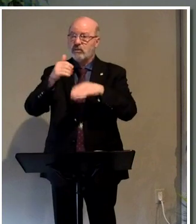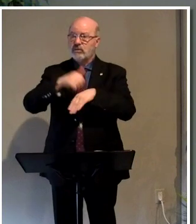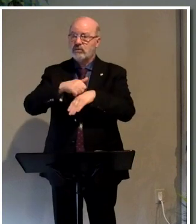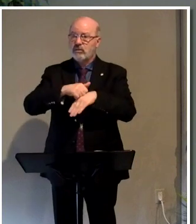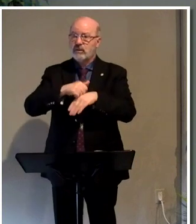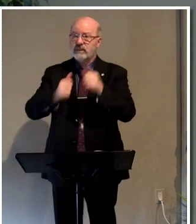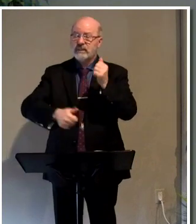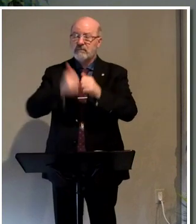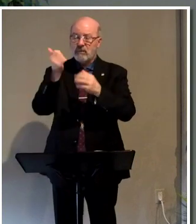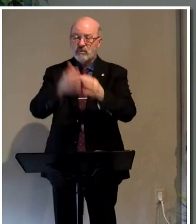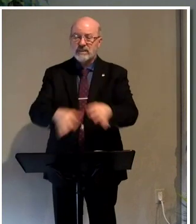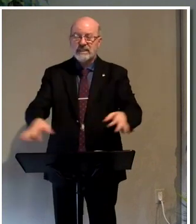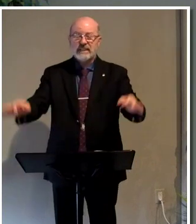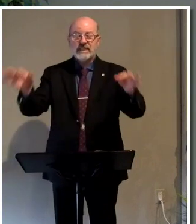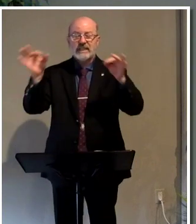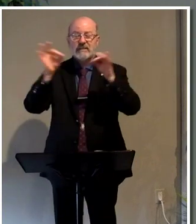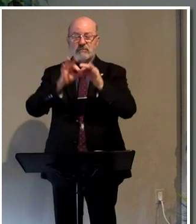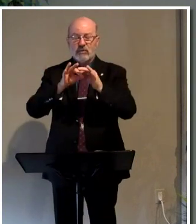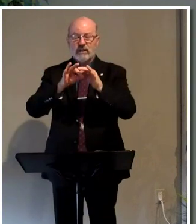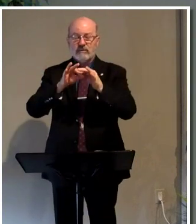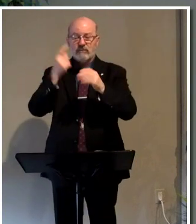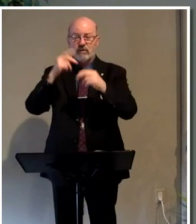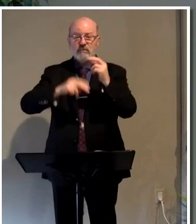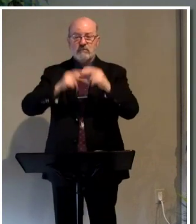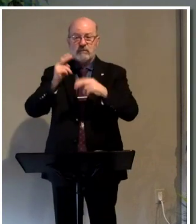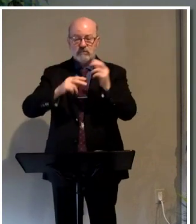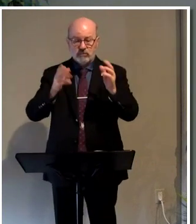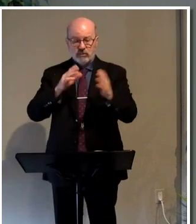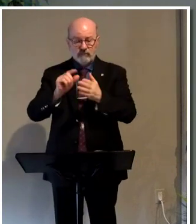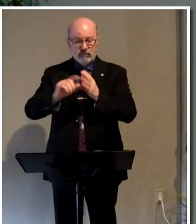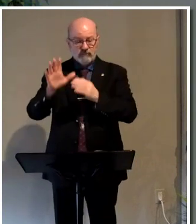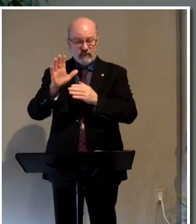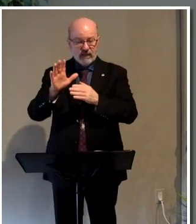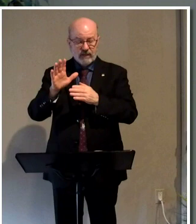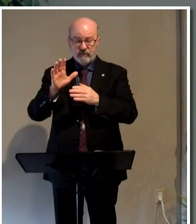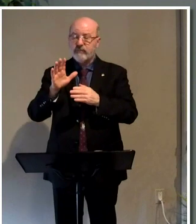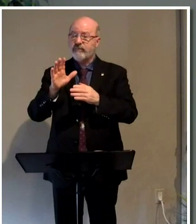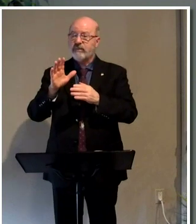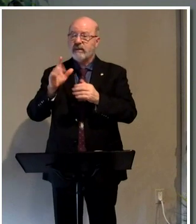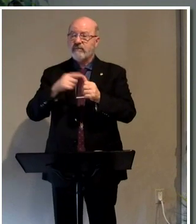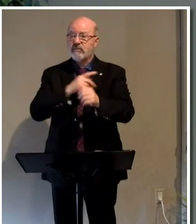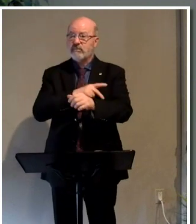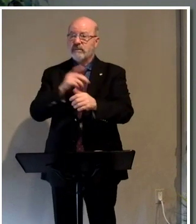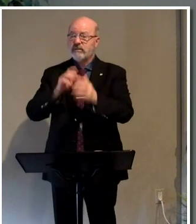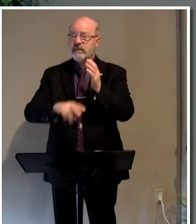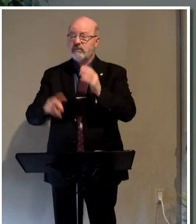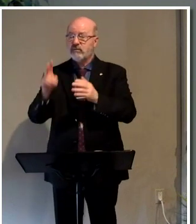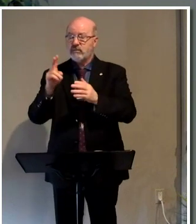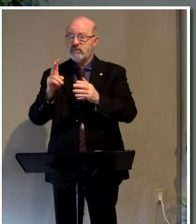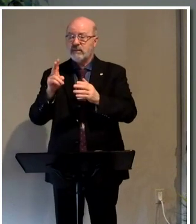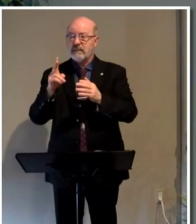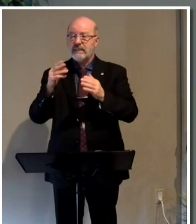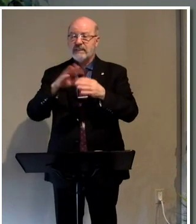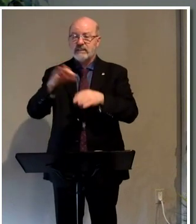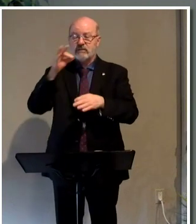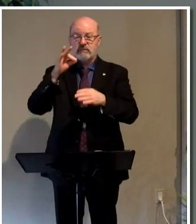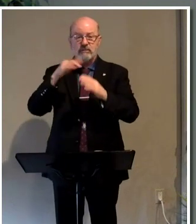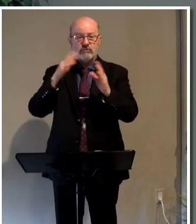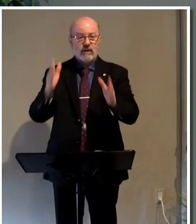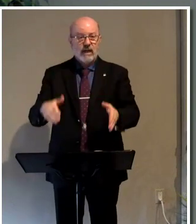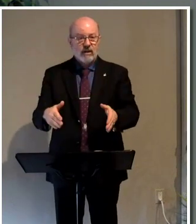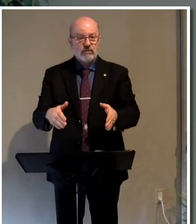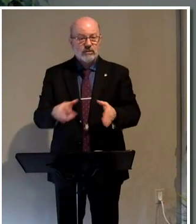he's the most important stone in the building, which, according to verse 5 back in our text in 1 Peter 2, is a spiritual house.